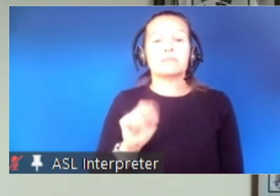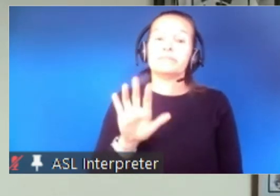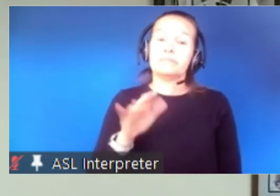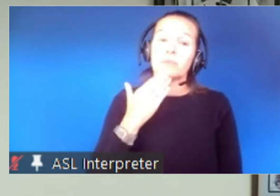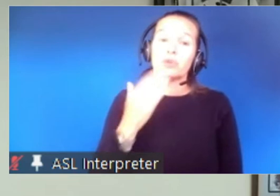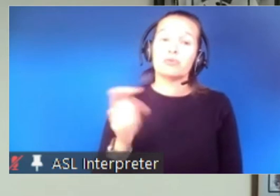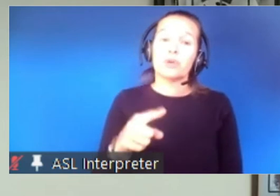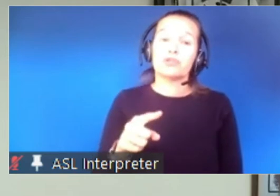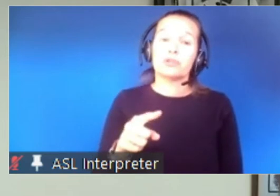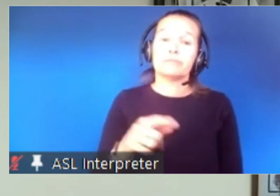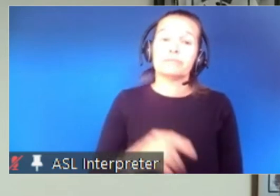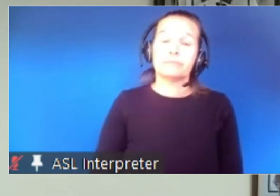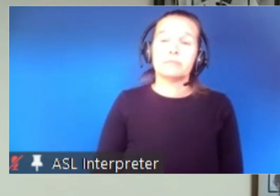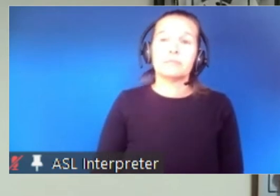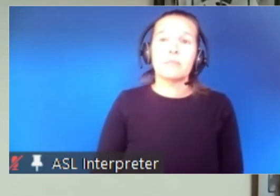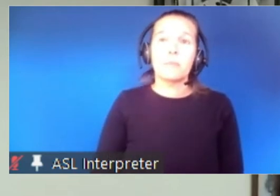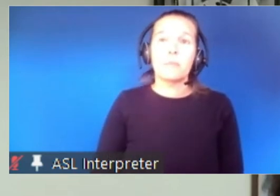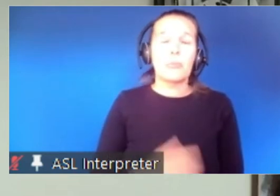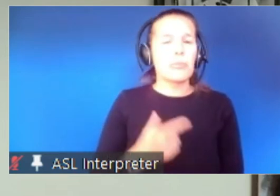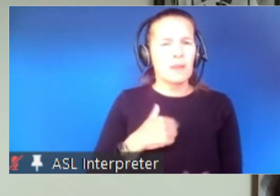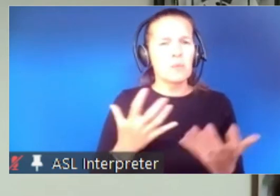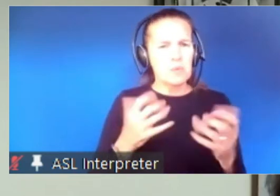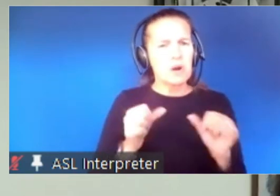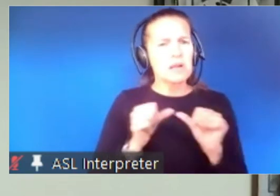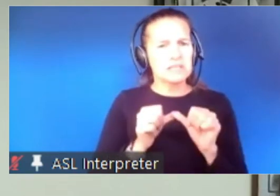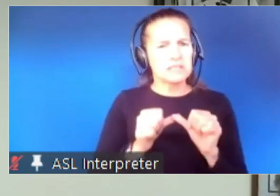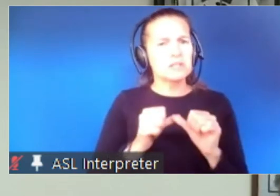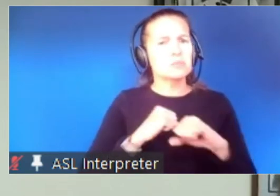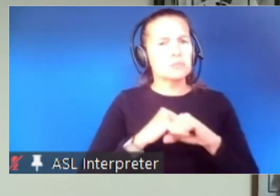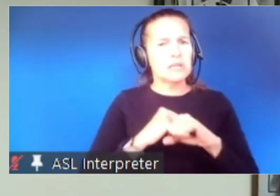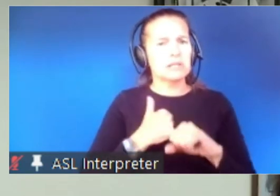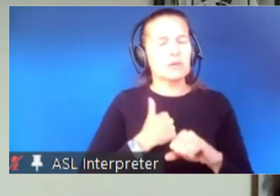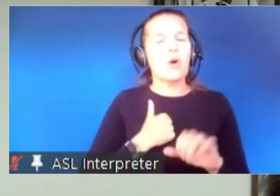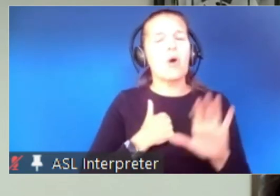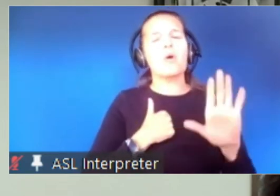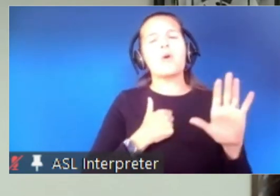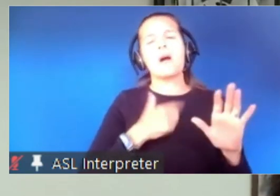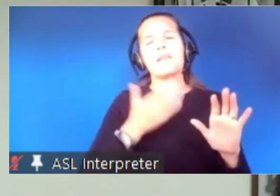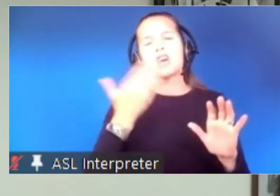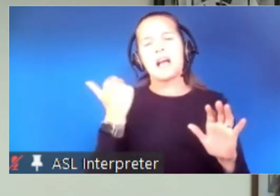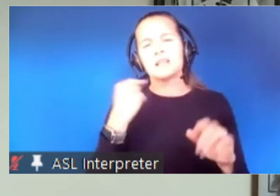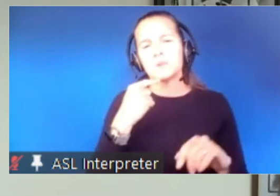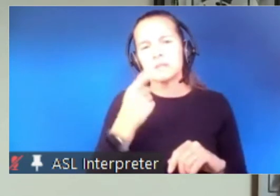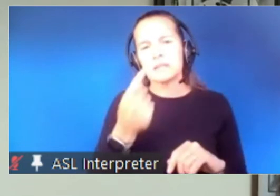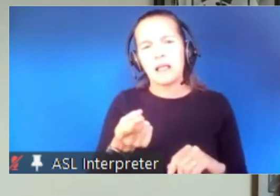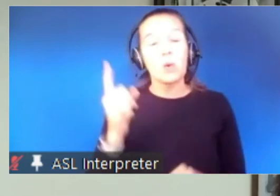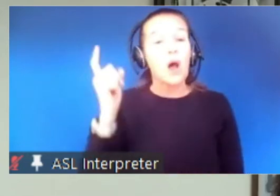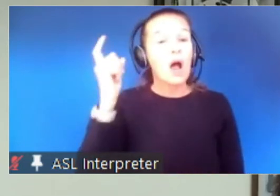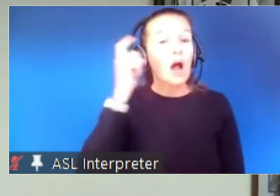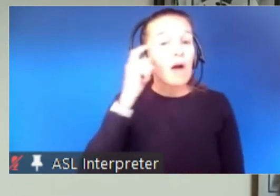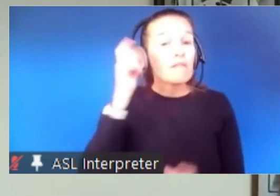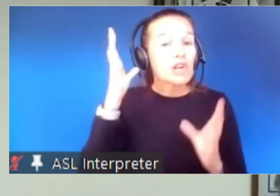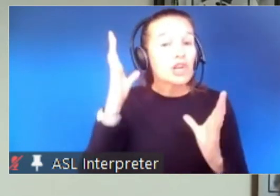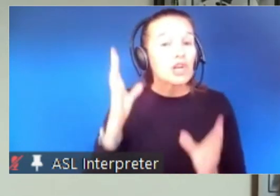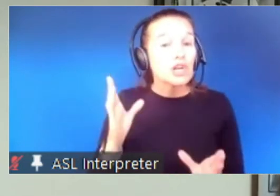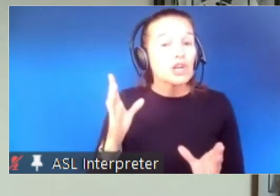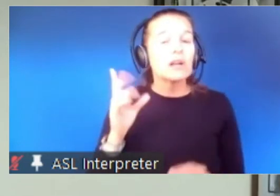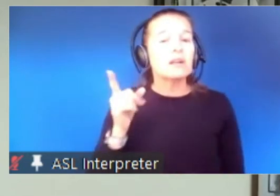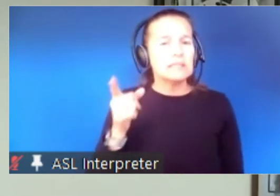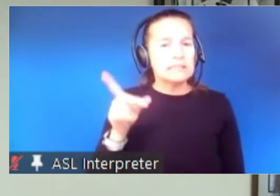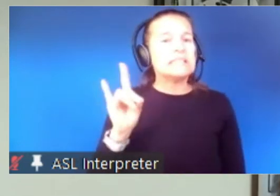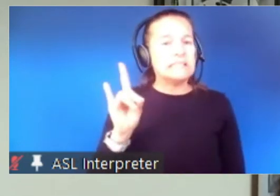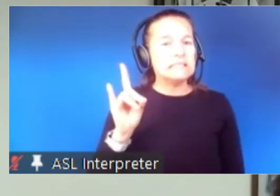ourselves uh but clearly the governor and i didn't mention this but the governor has uh pointed to june